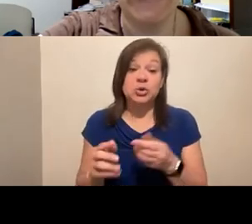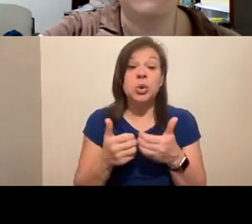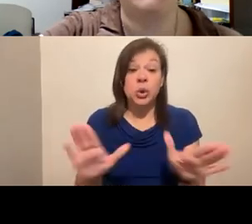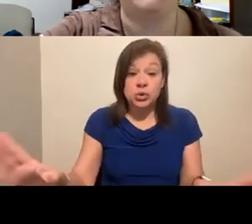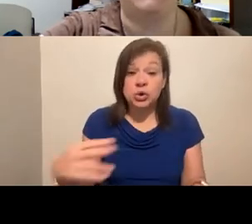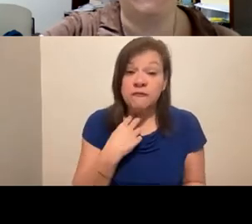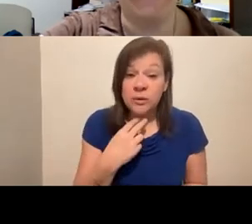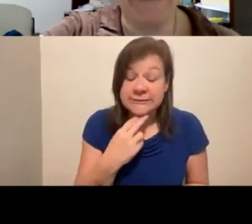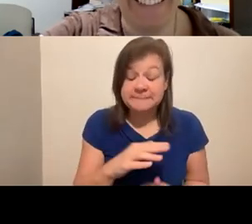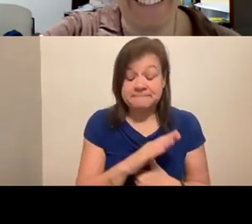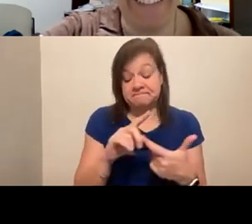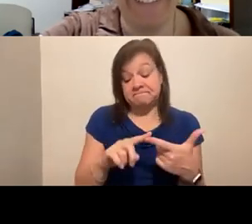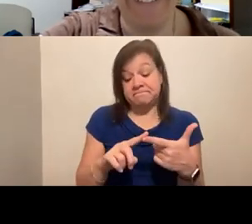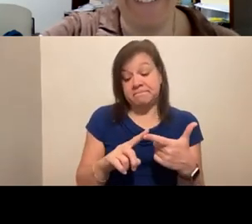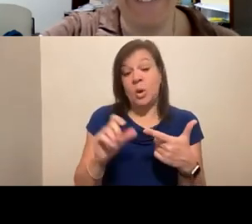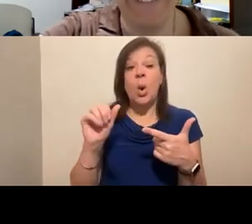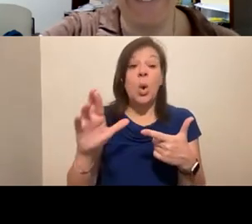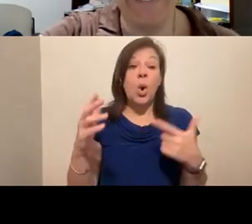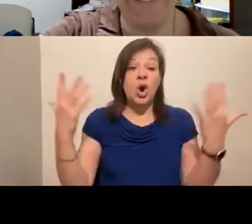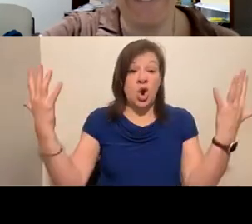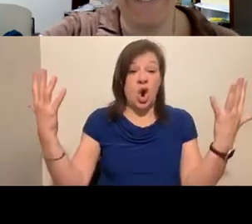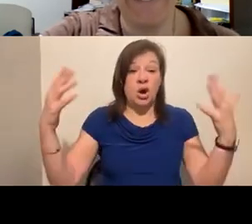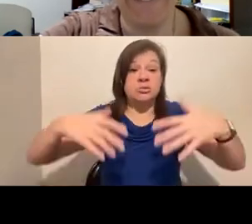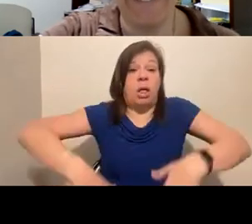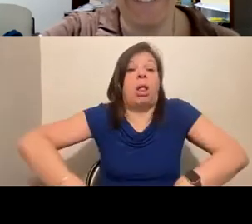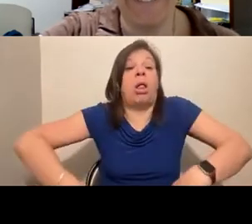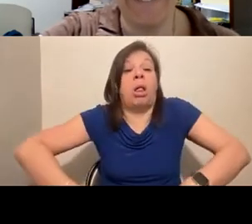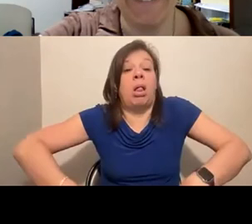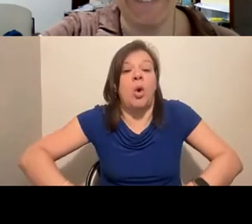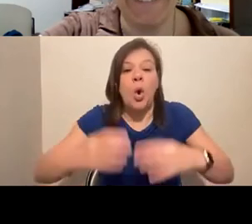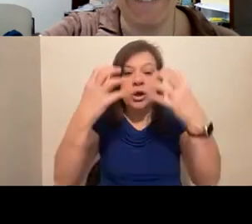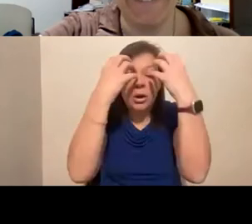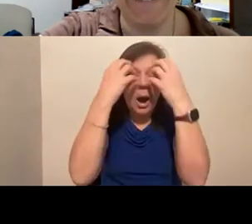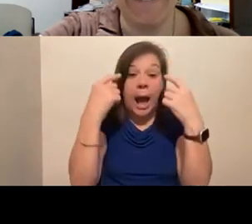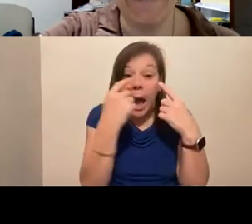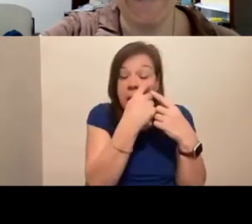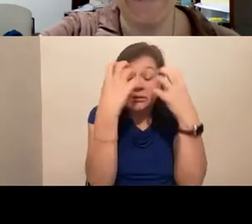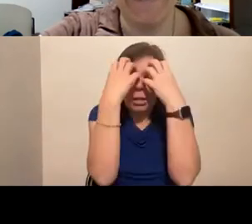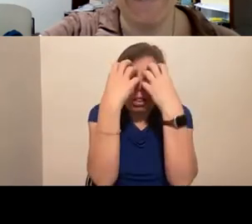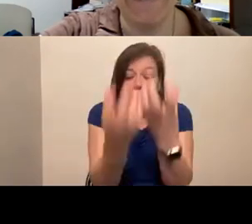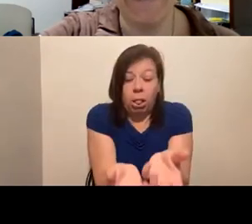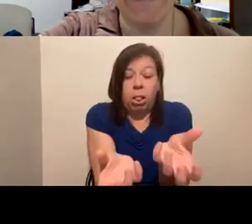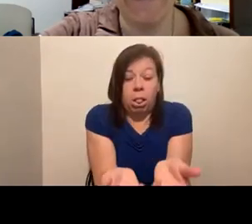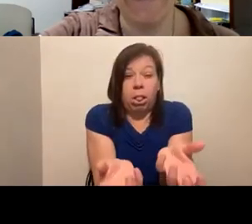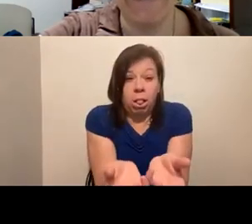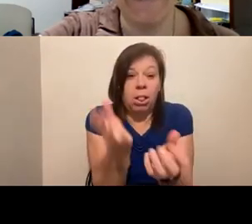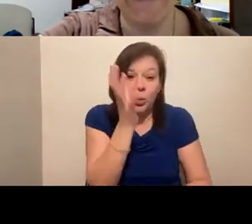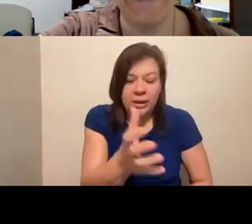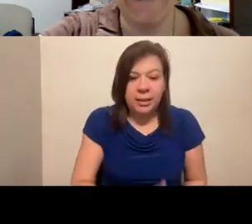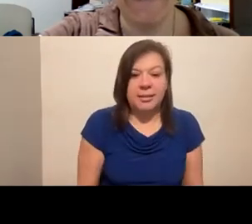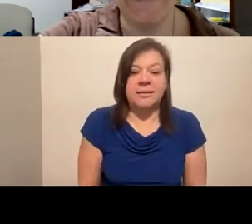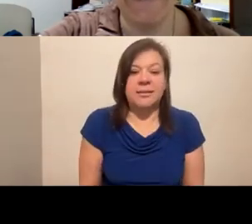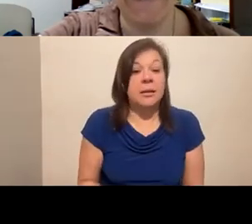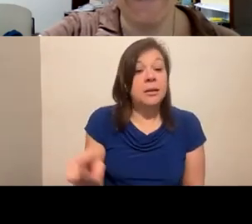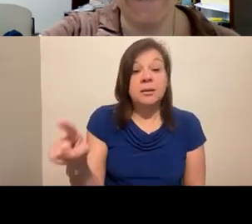or your arms are going to be tired or your eyeballs are going to be tired. You will not